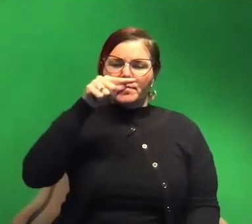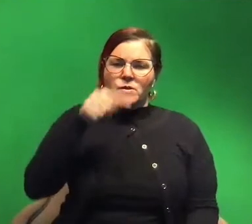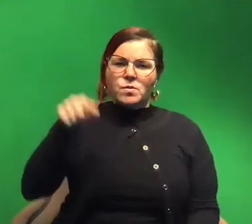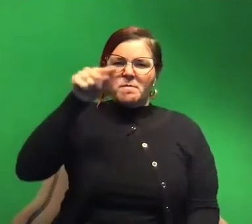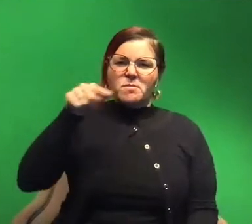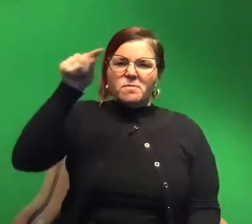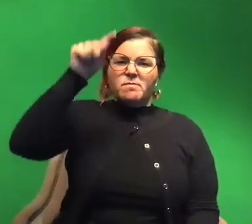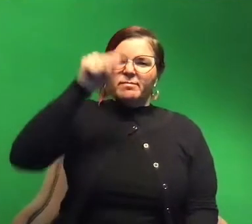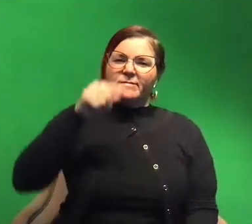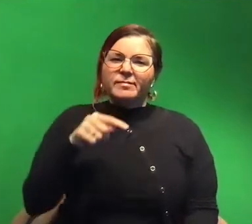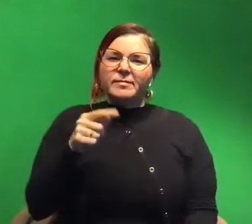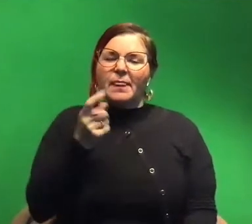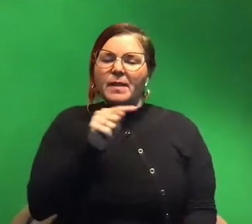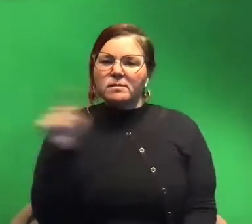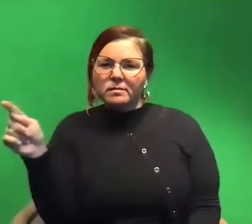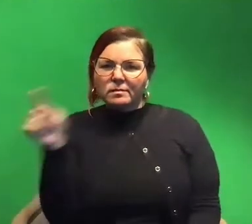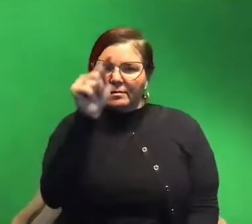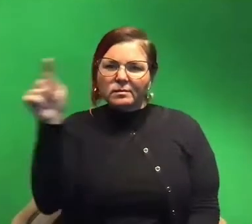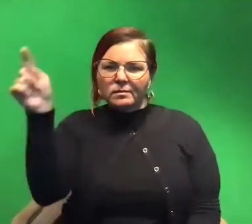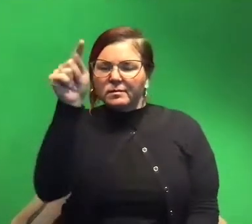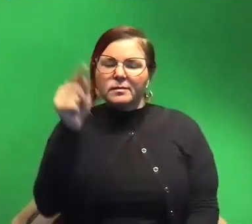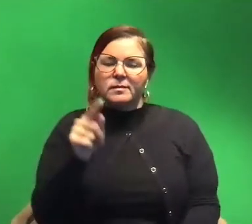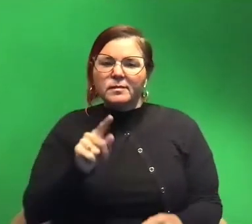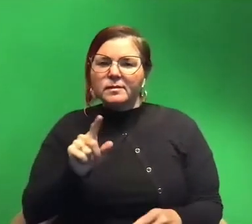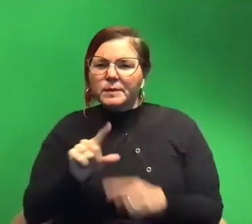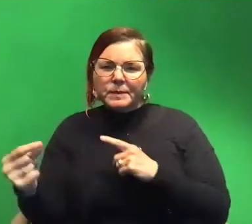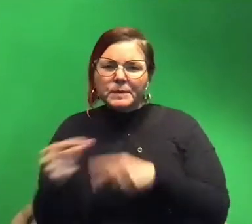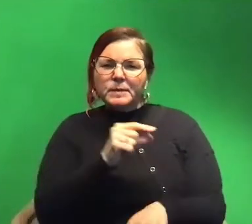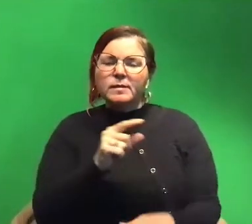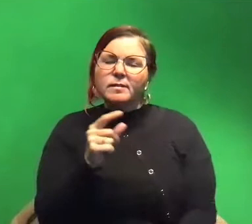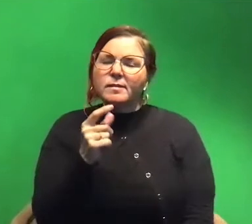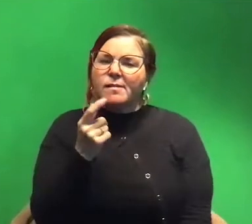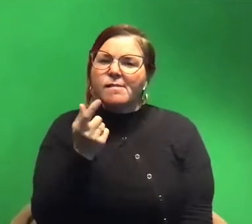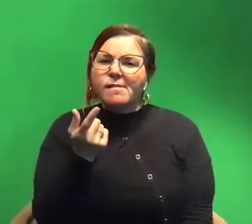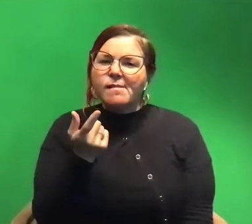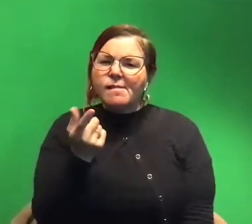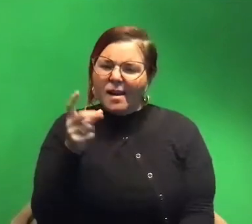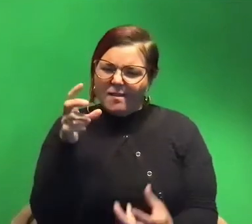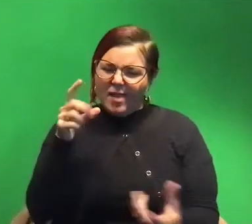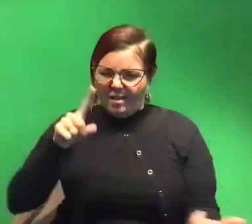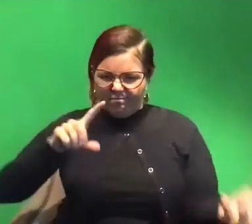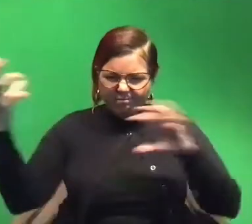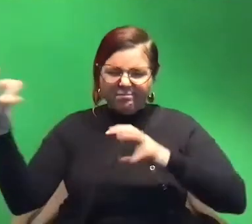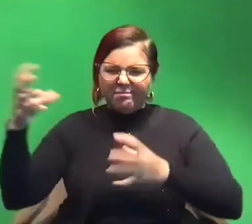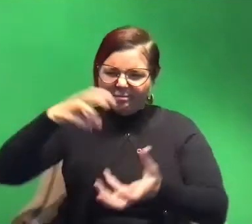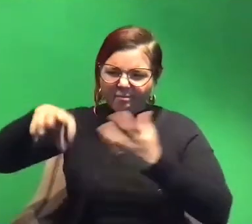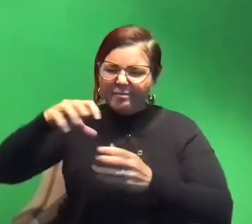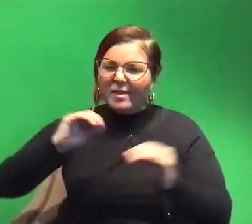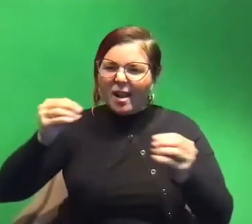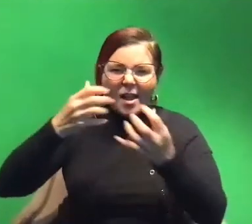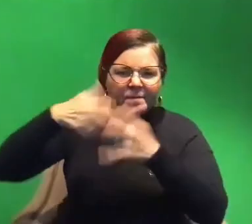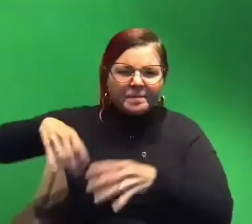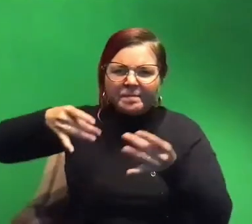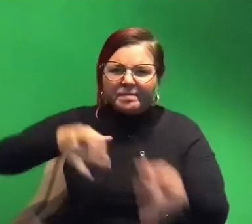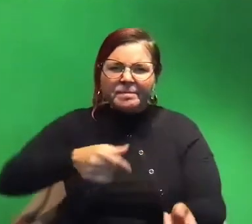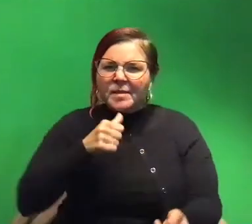Um and then they zigzag and they zip all around like it's really kind of chaotic and unorganized. Um